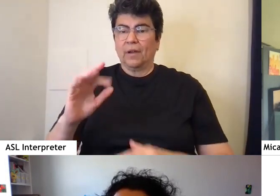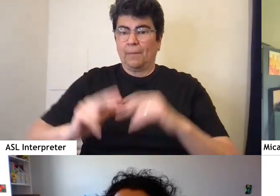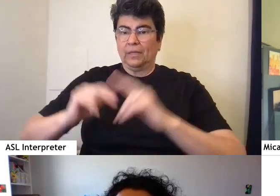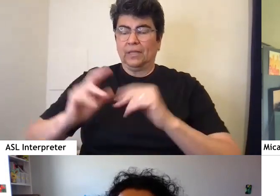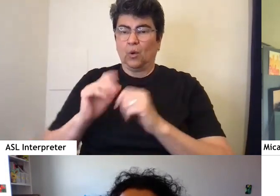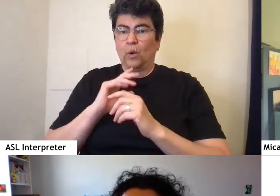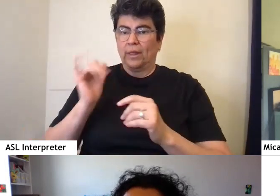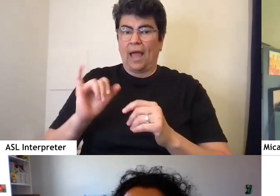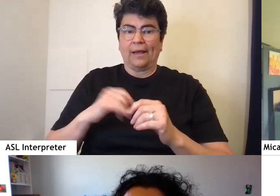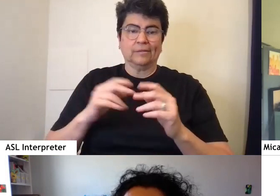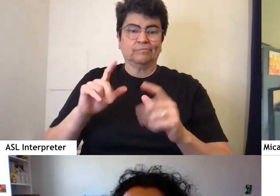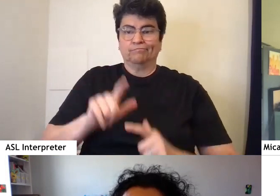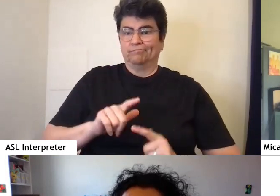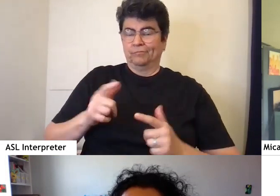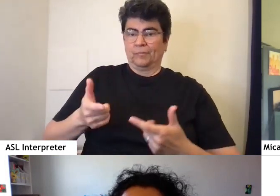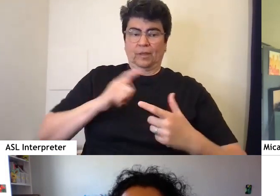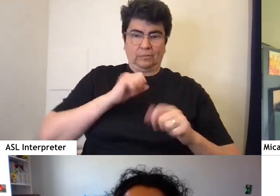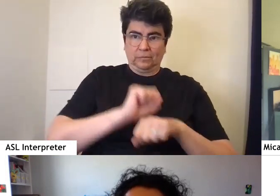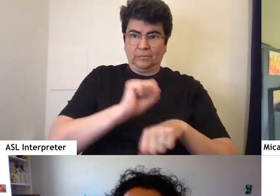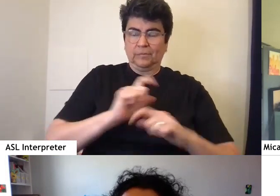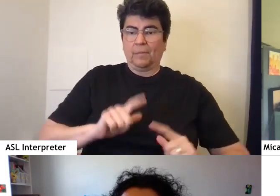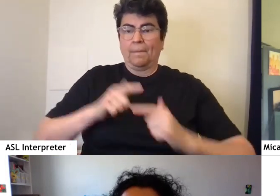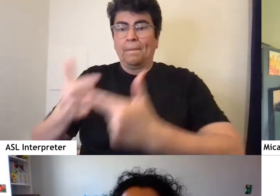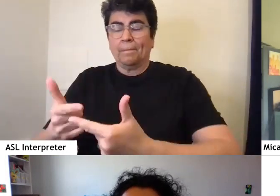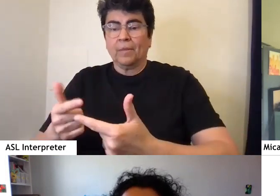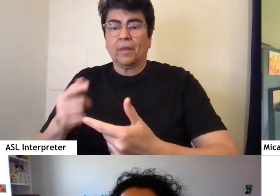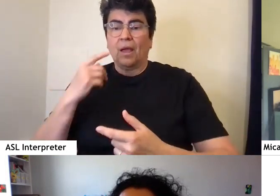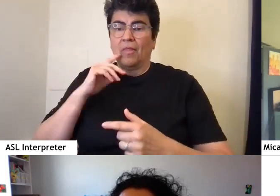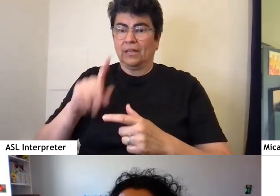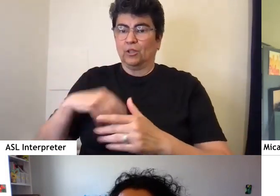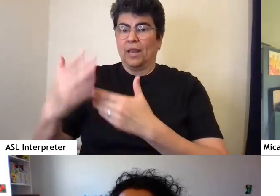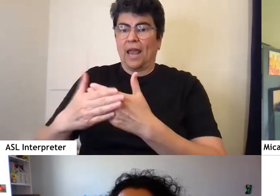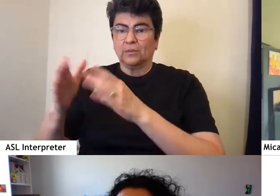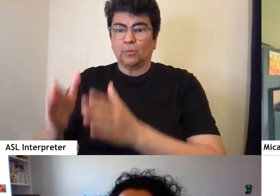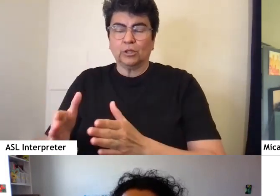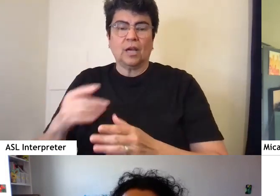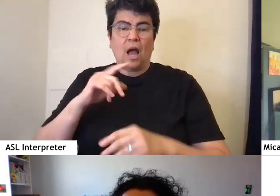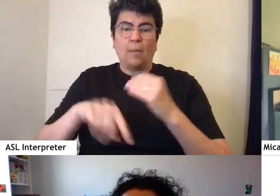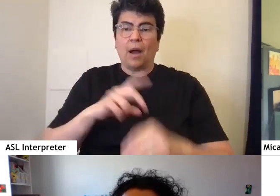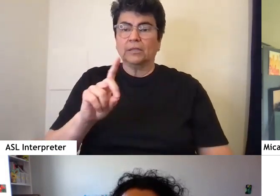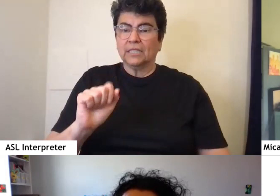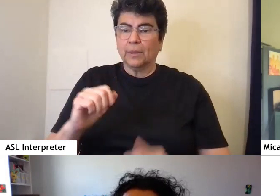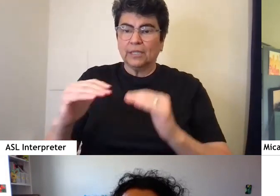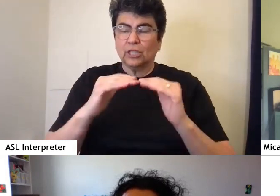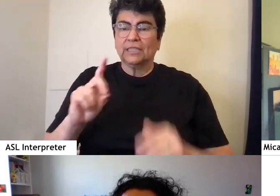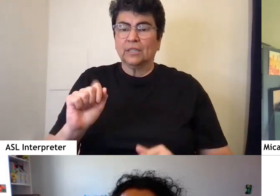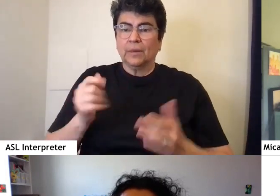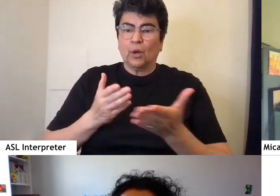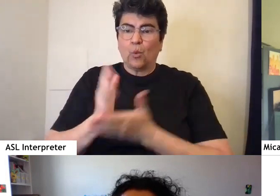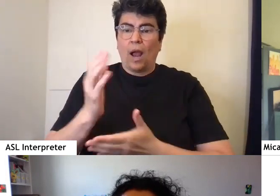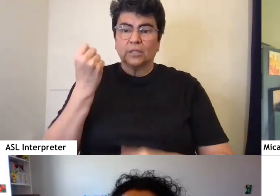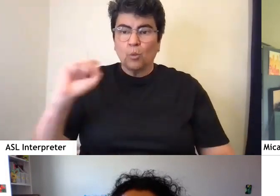and tracing the history of the disability justice and disability rights movement,